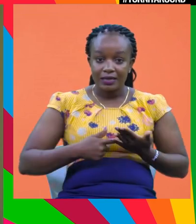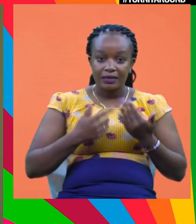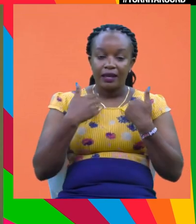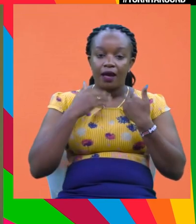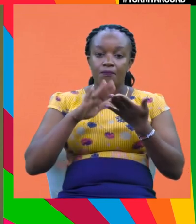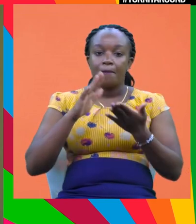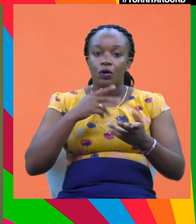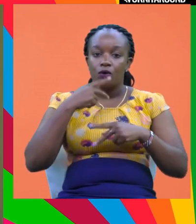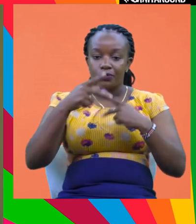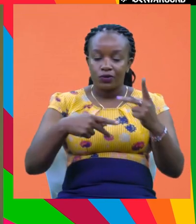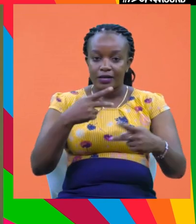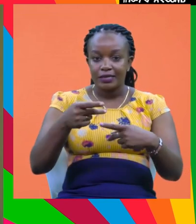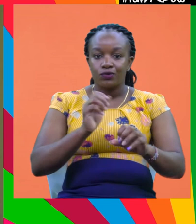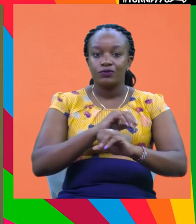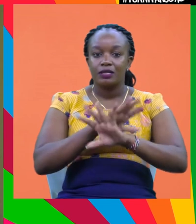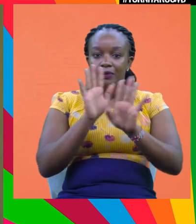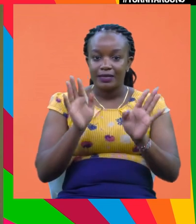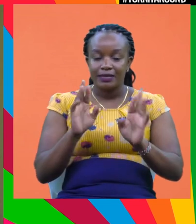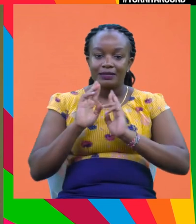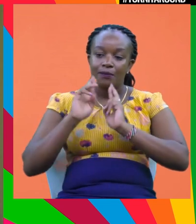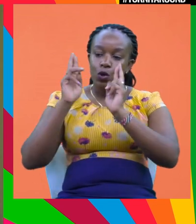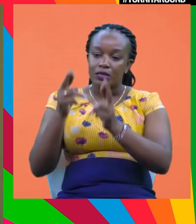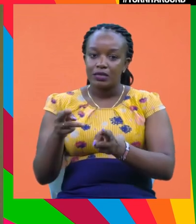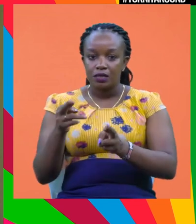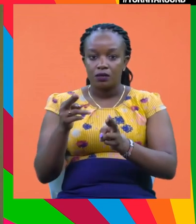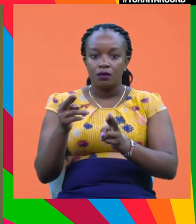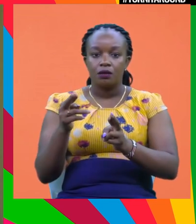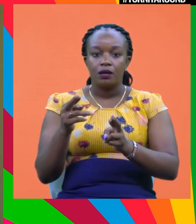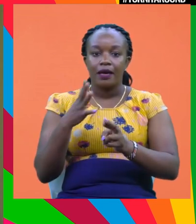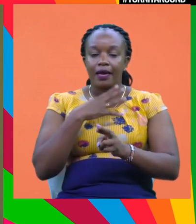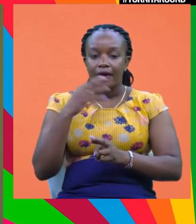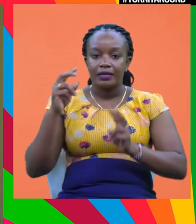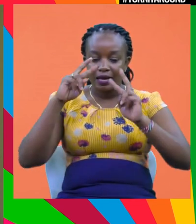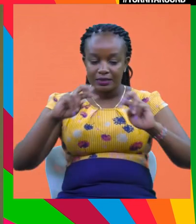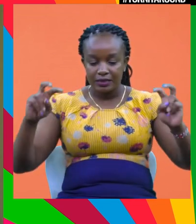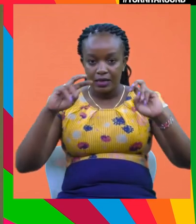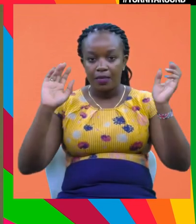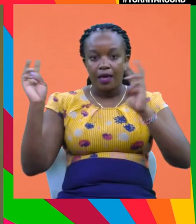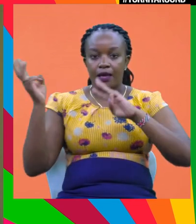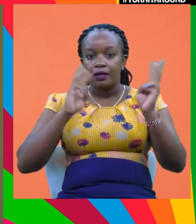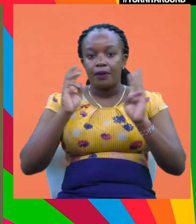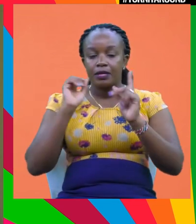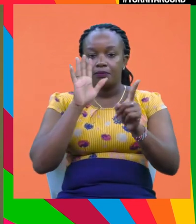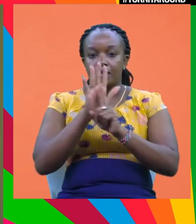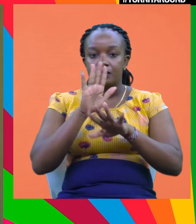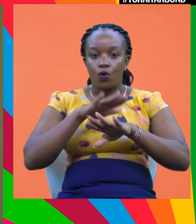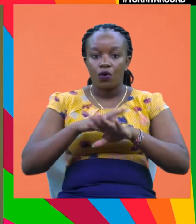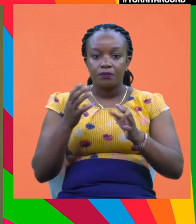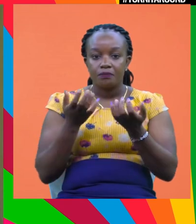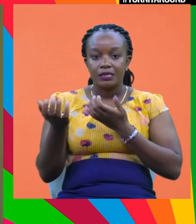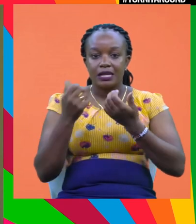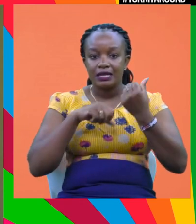more progress on transparency, on reporting, on really assessing the climate impact of business activities.